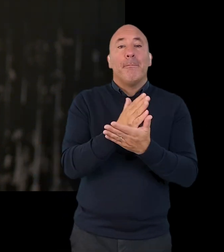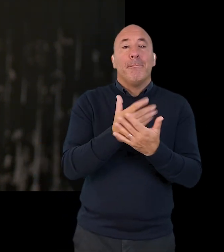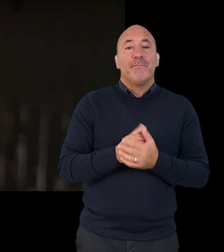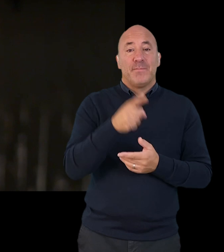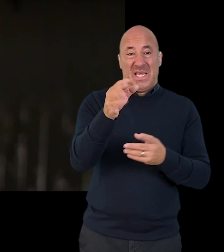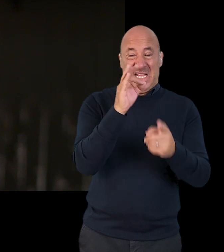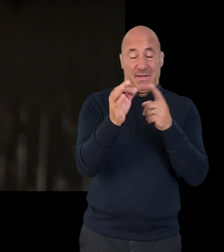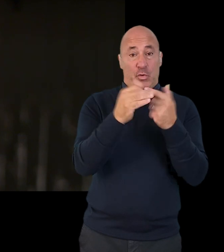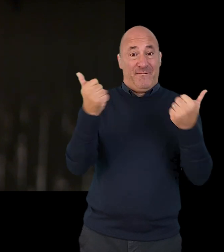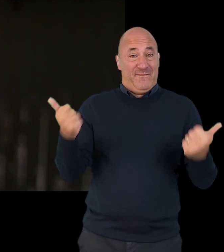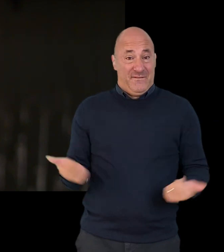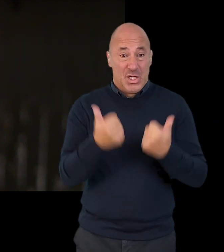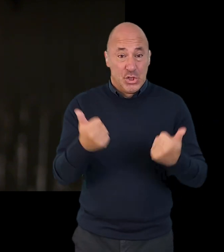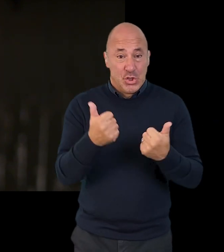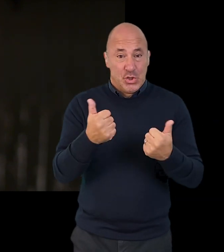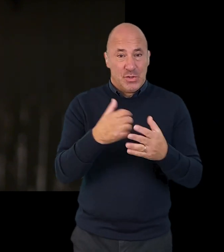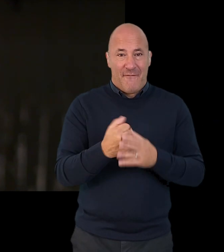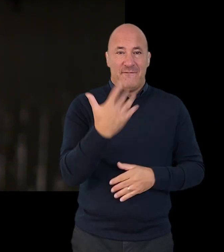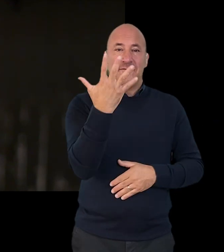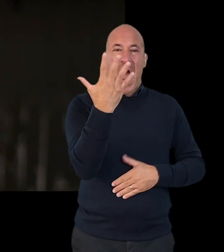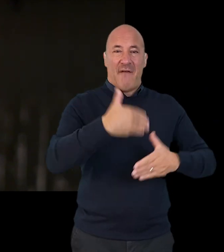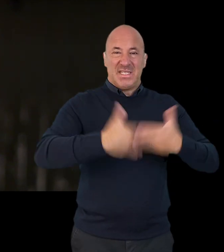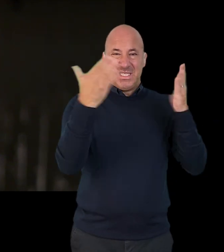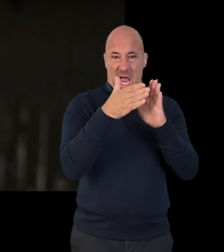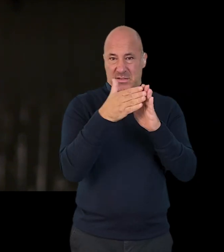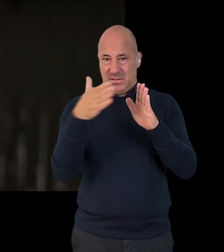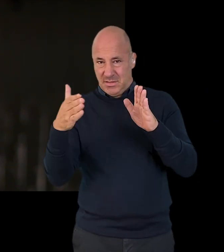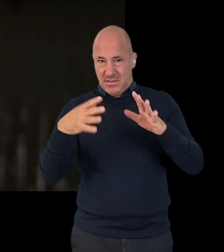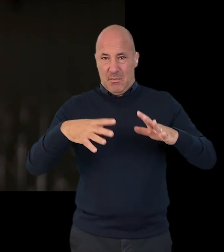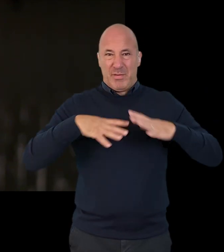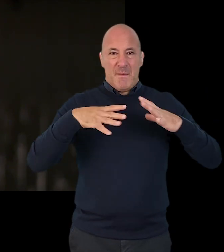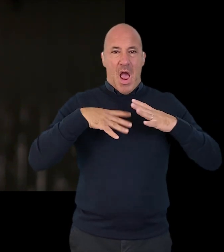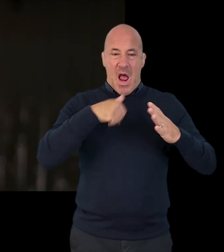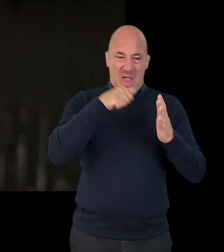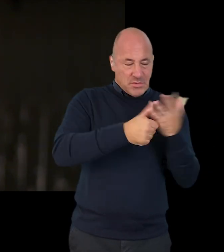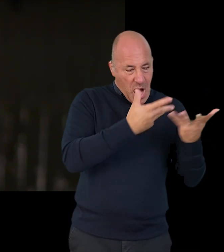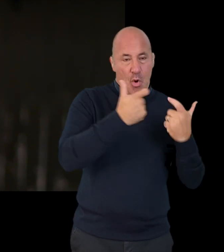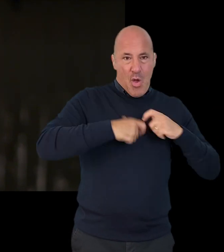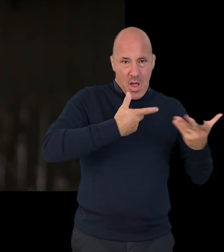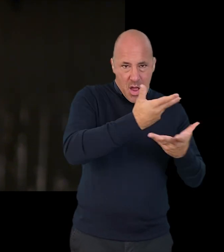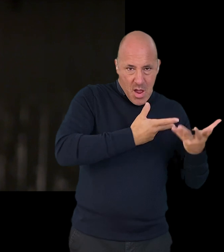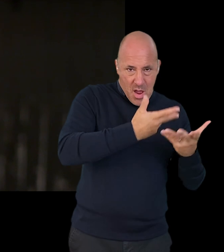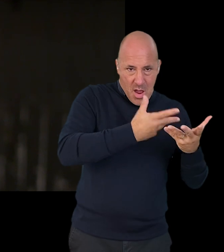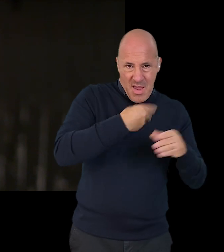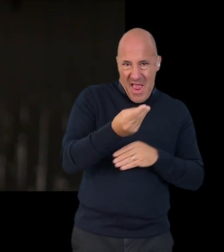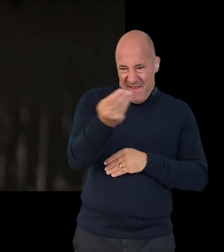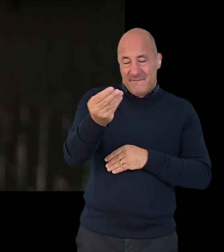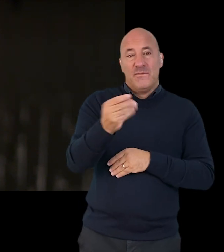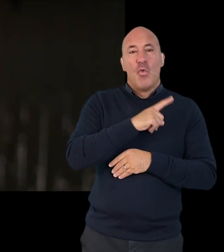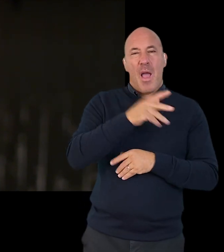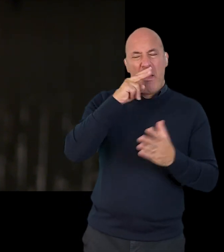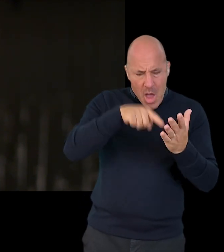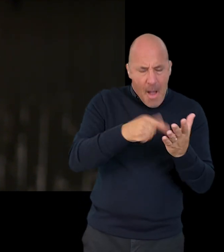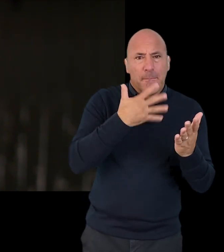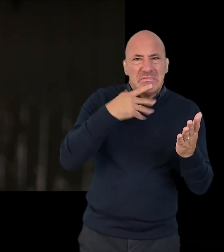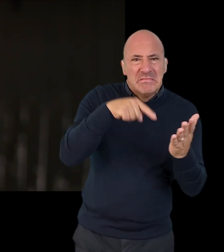happens. In fact, when your interview is finished you will have five days to prepare any letter with your lawyer that you want